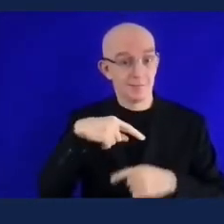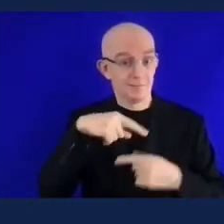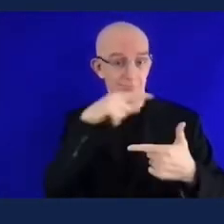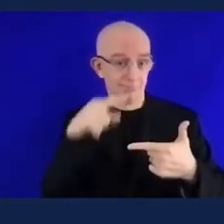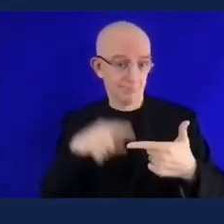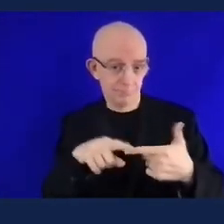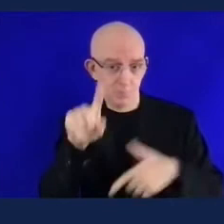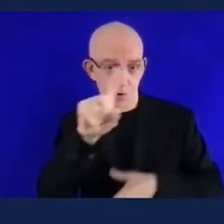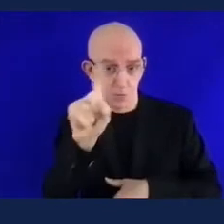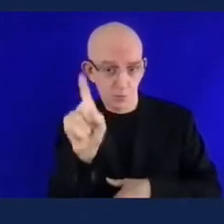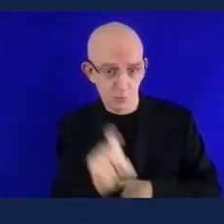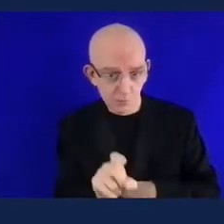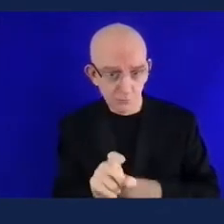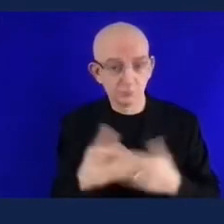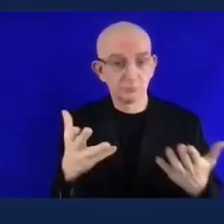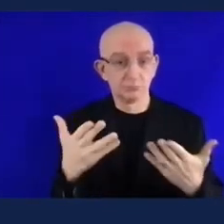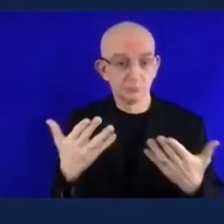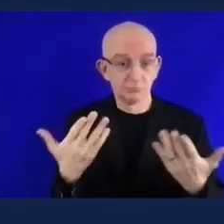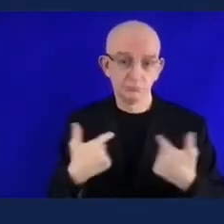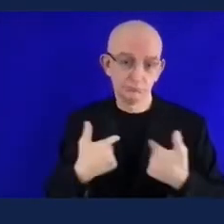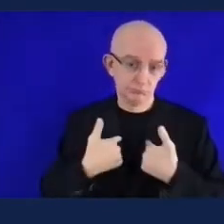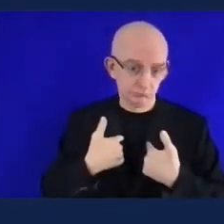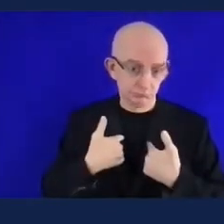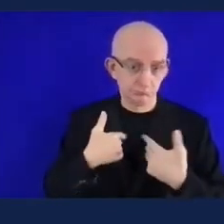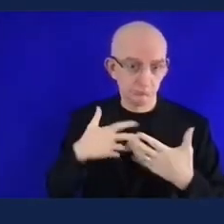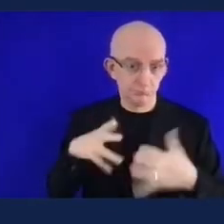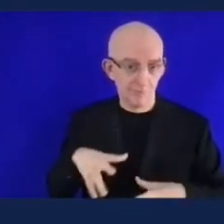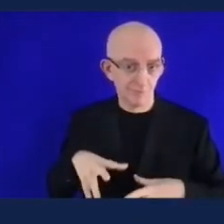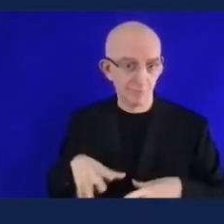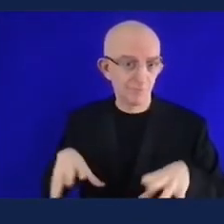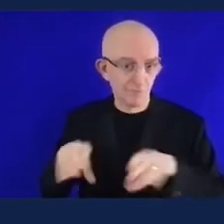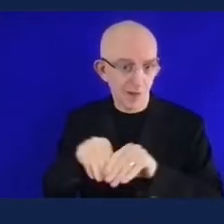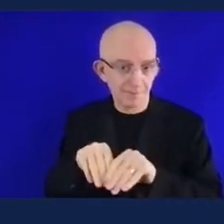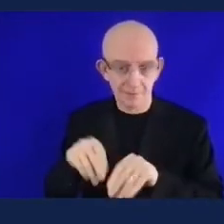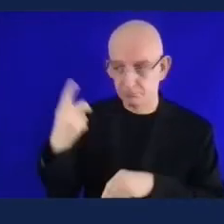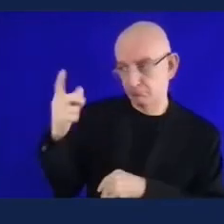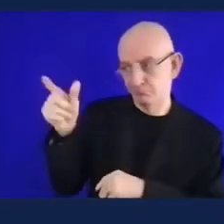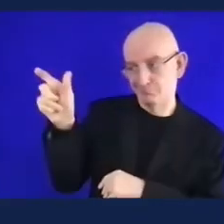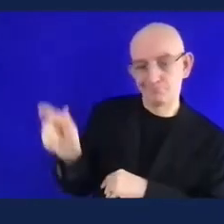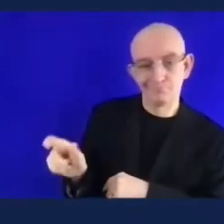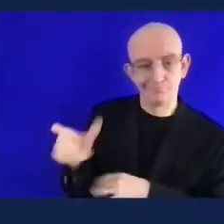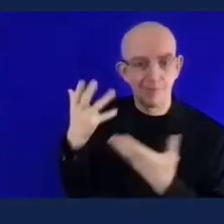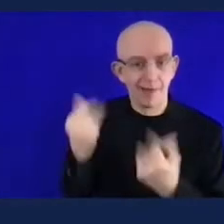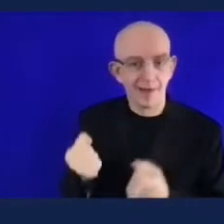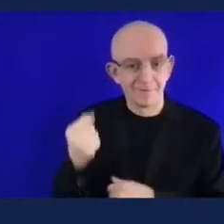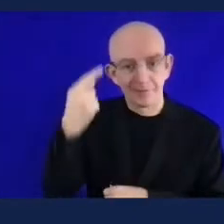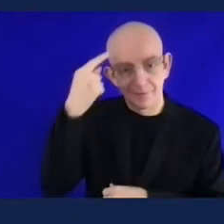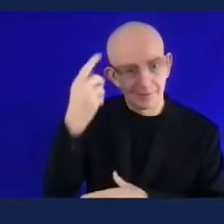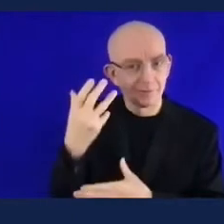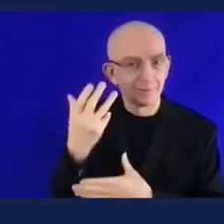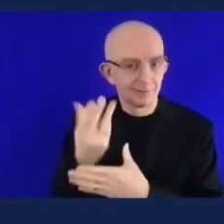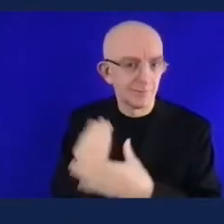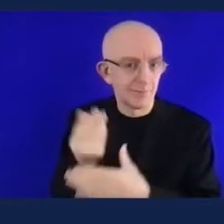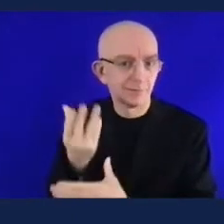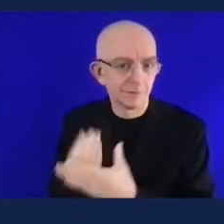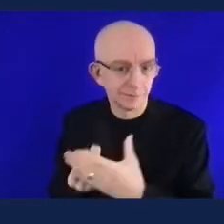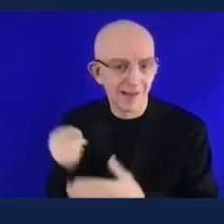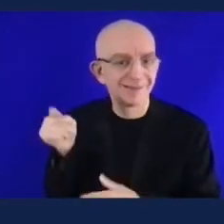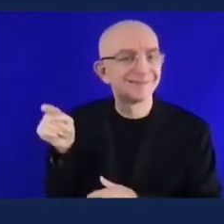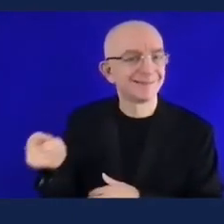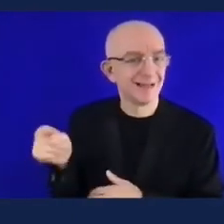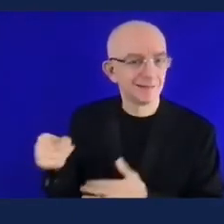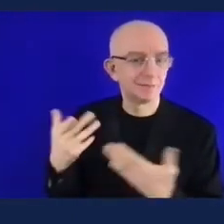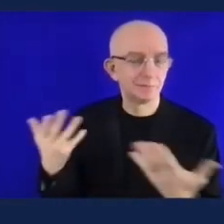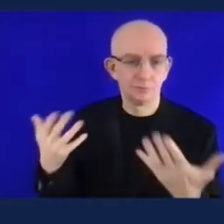the development of the disease um and as you said it it didn't really help in the further development of the